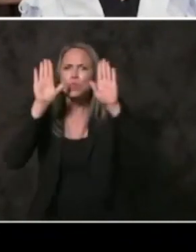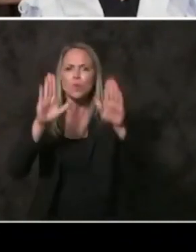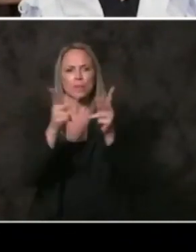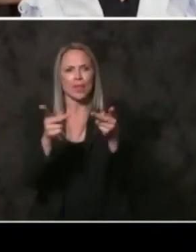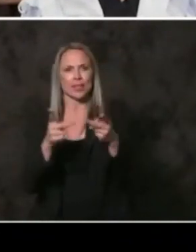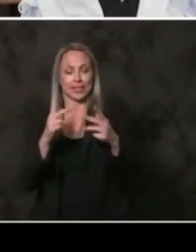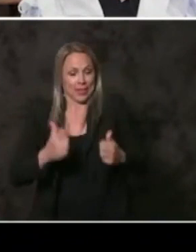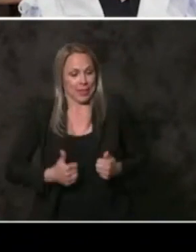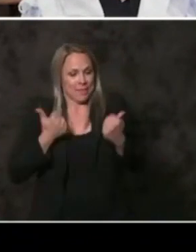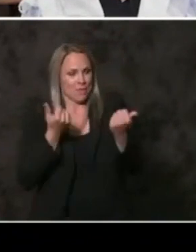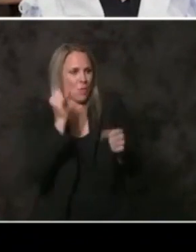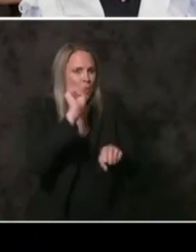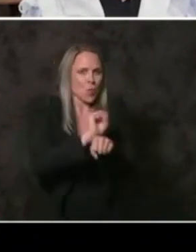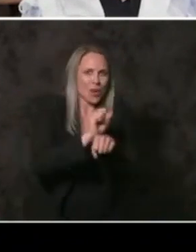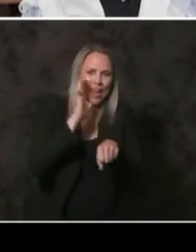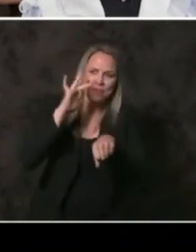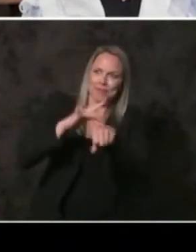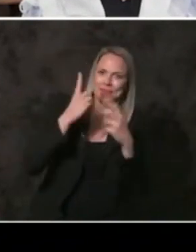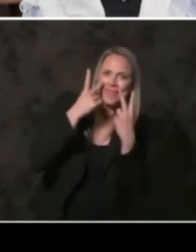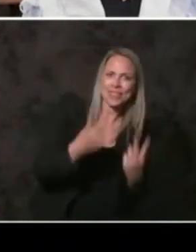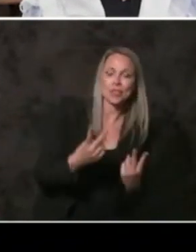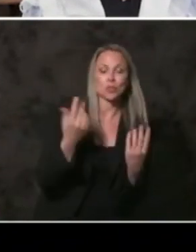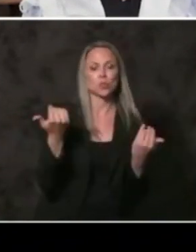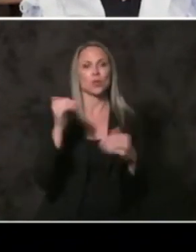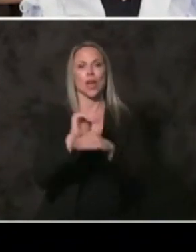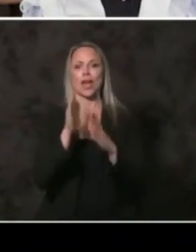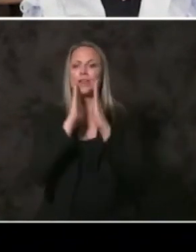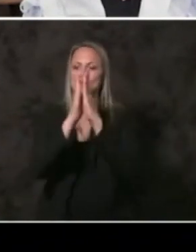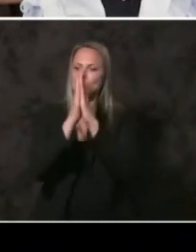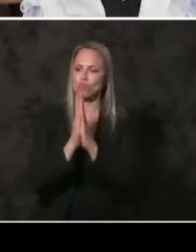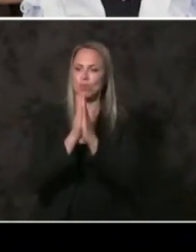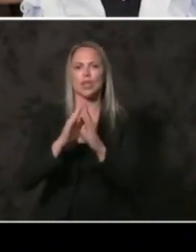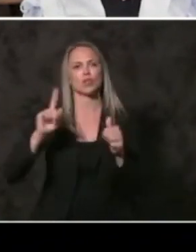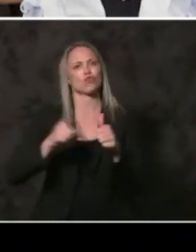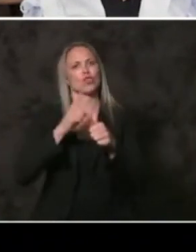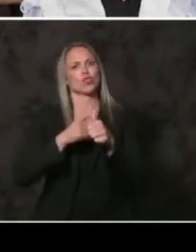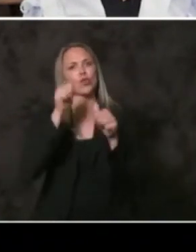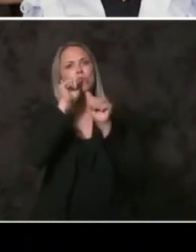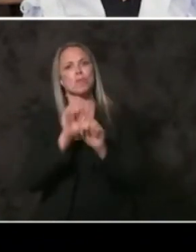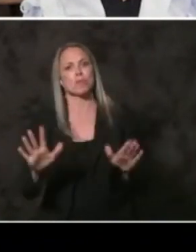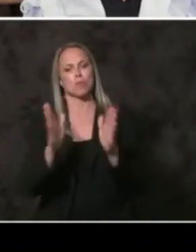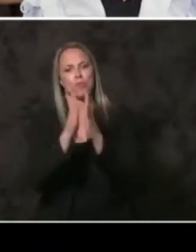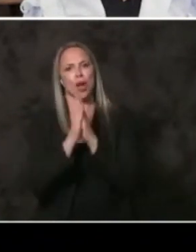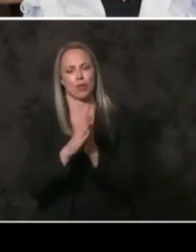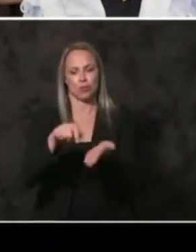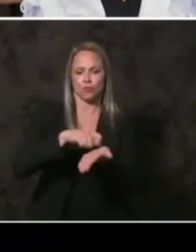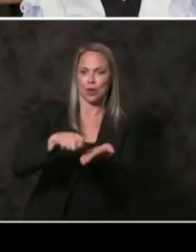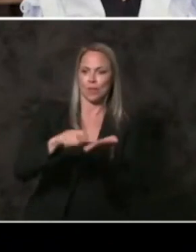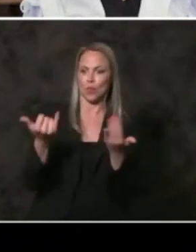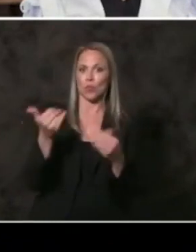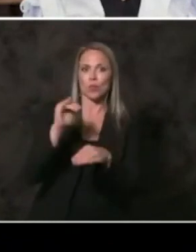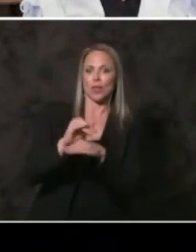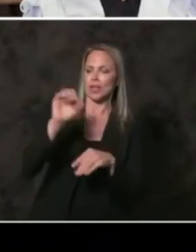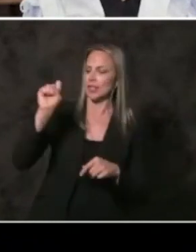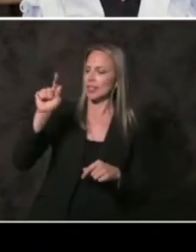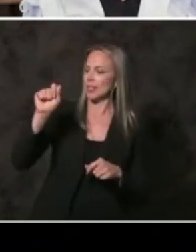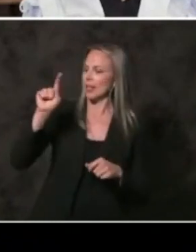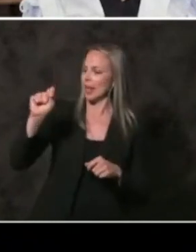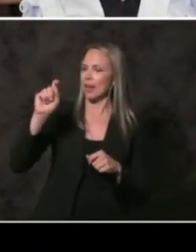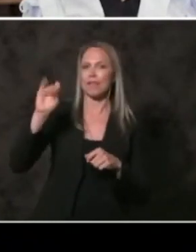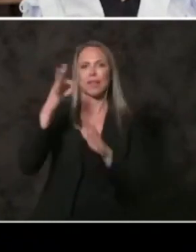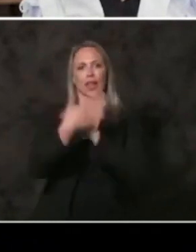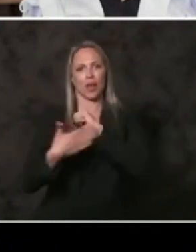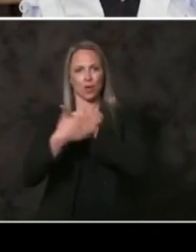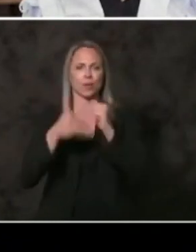work, and visit. This evening's invocation is an original prayer, written for the state of the county by interfaith leaders